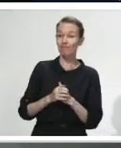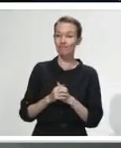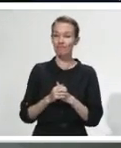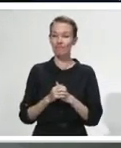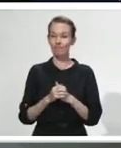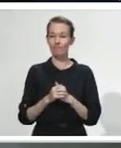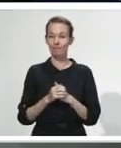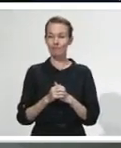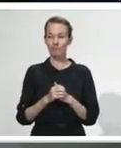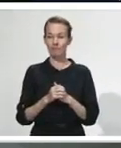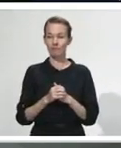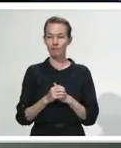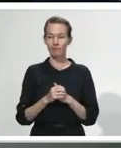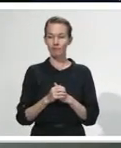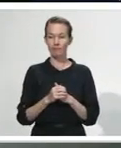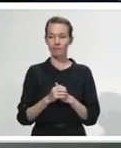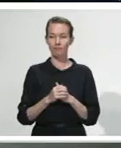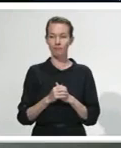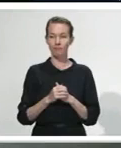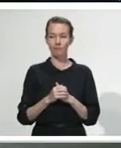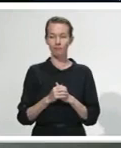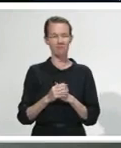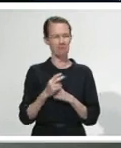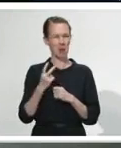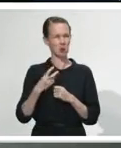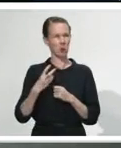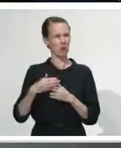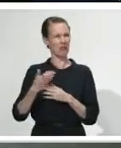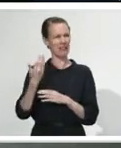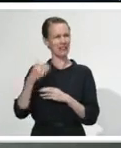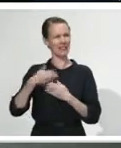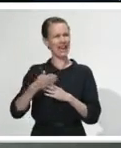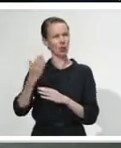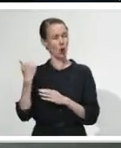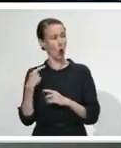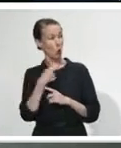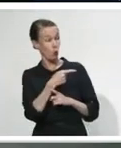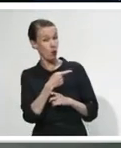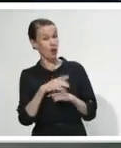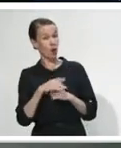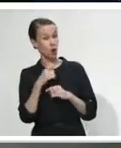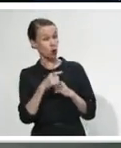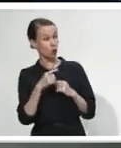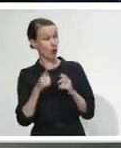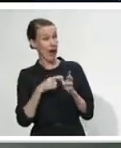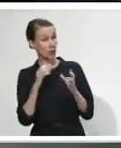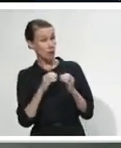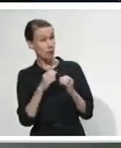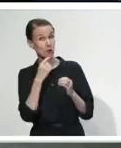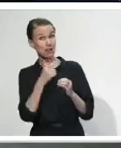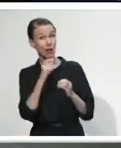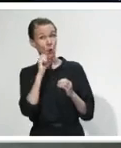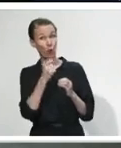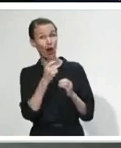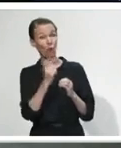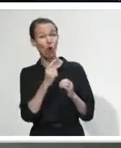A couple of days ago, or maybe a bit long ago, you told us that you were going to be meeting with Dr Varel again to talk about her contact tracing report. Can